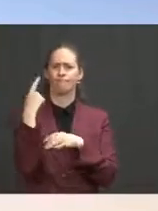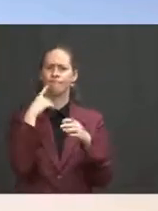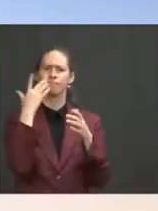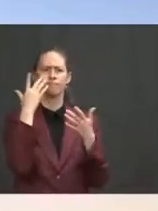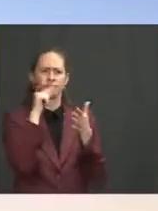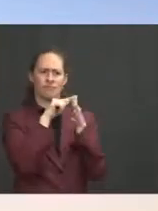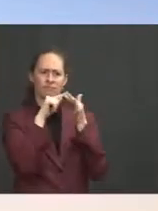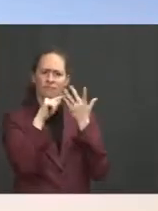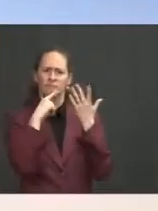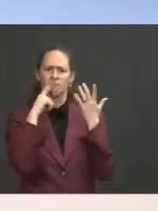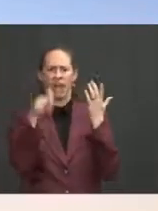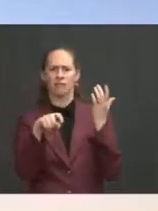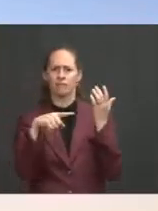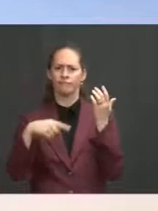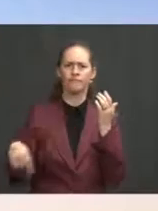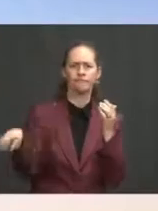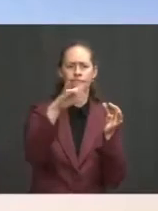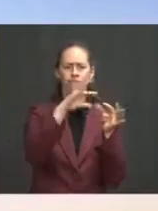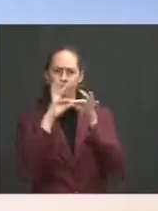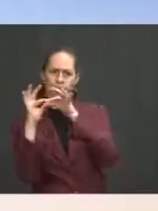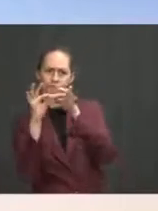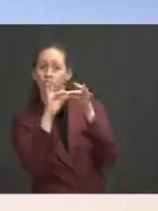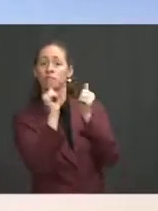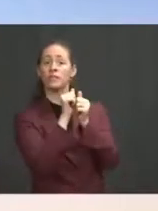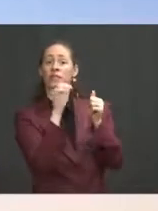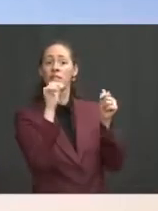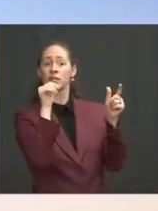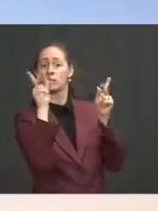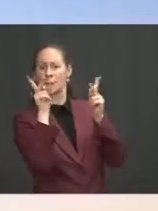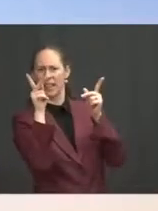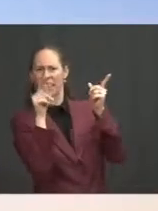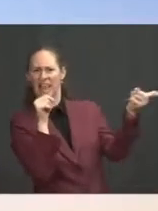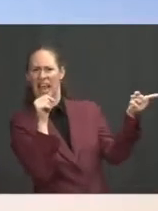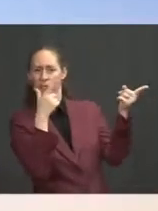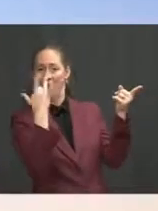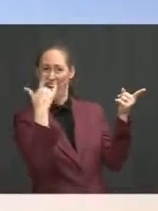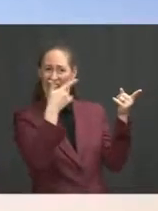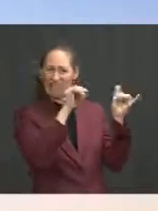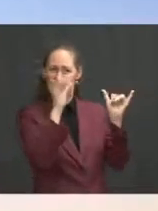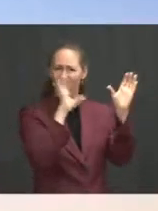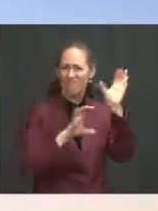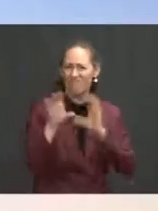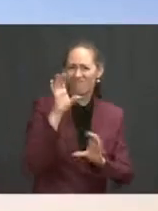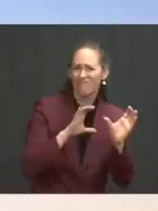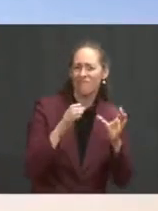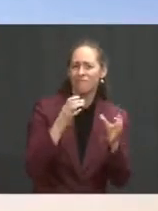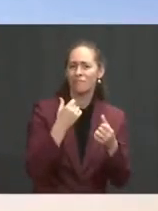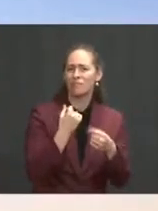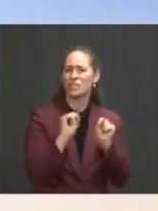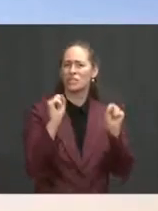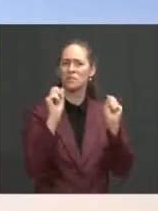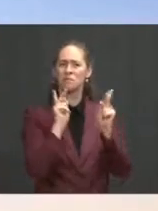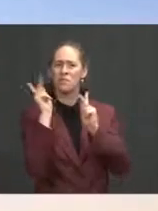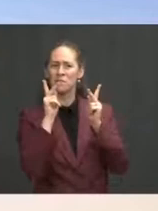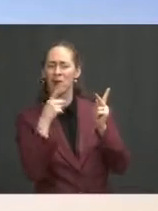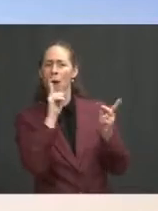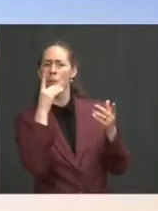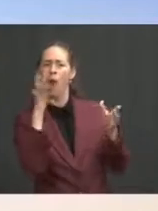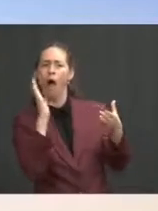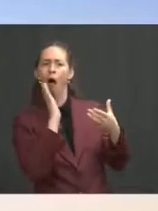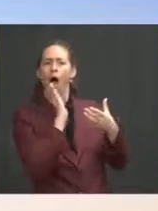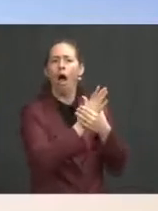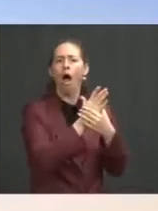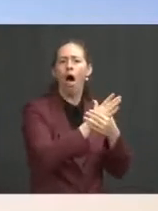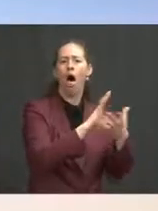coordinated with officials on the ground. There is still an ongoing search and rescue effort on the ground, and we want to ensure we're not doing anything to pull away from those